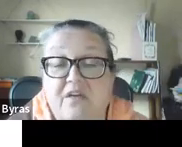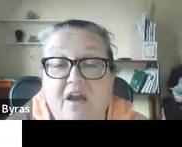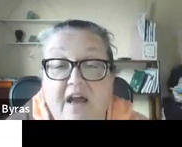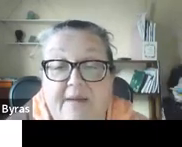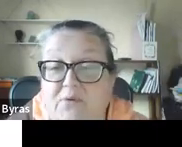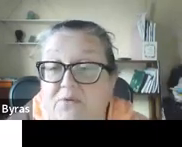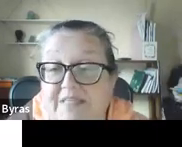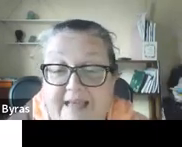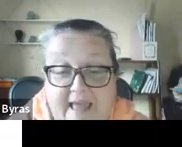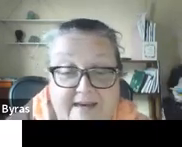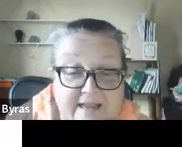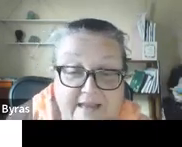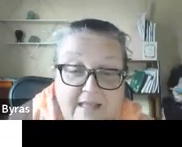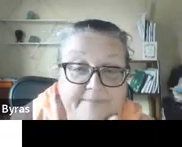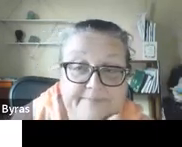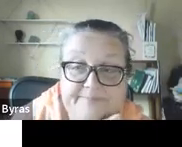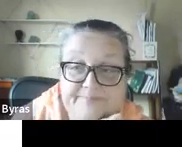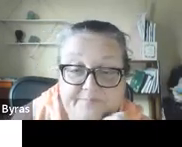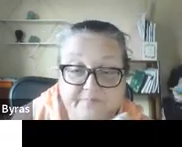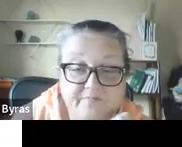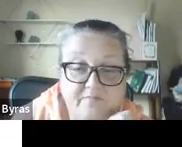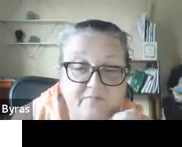know who's attending.